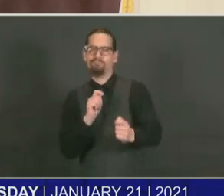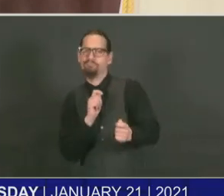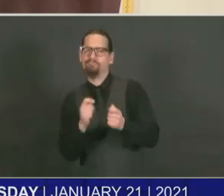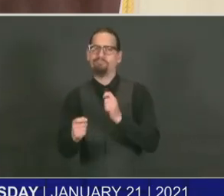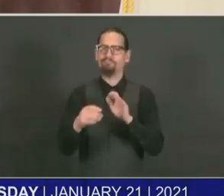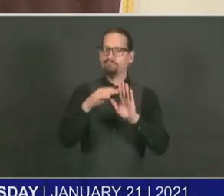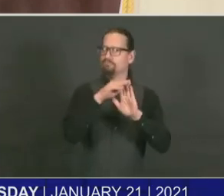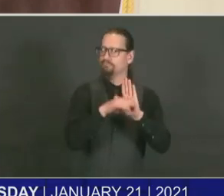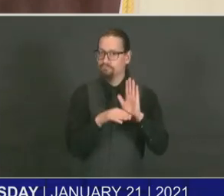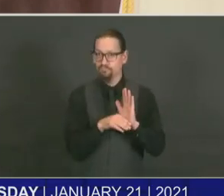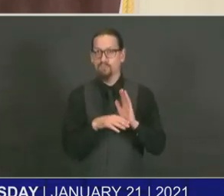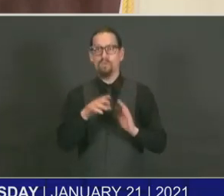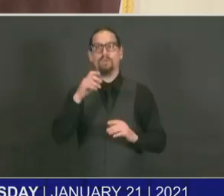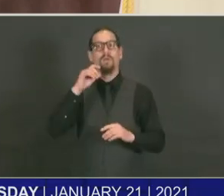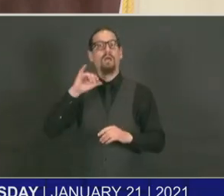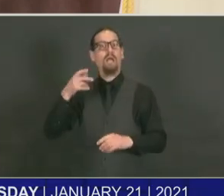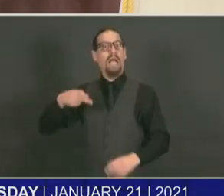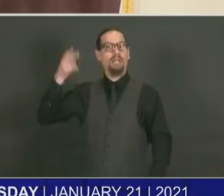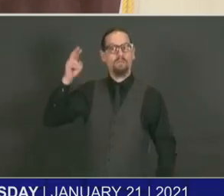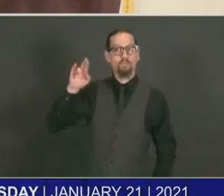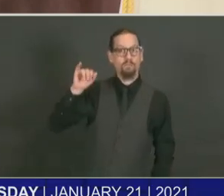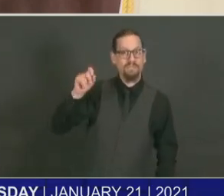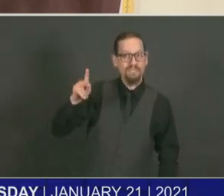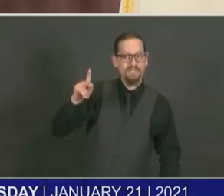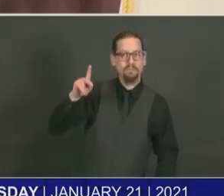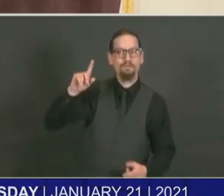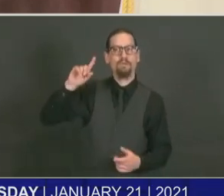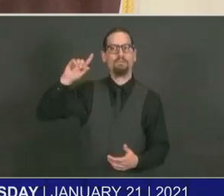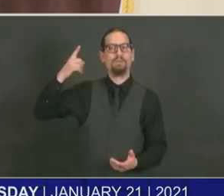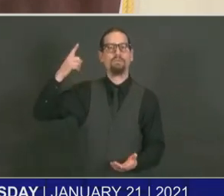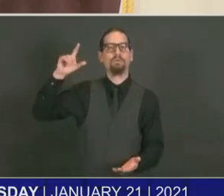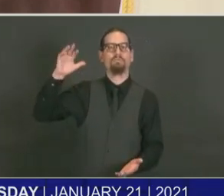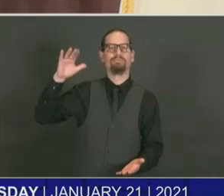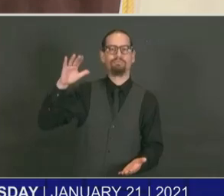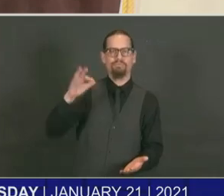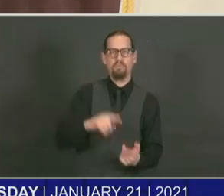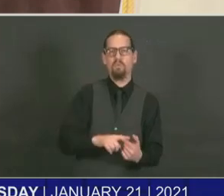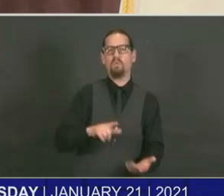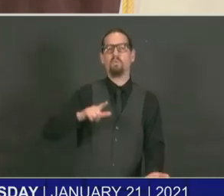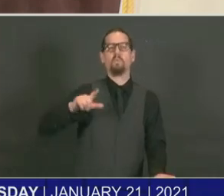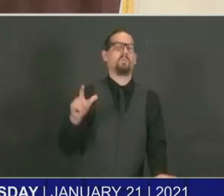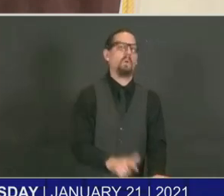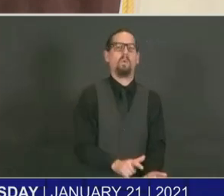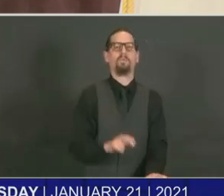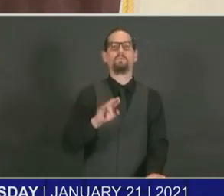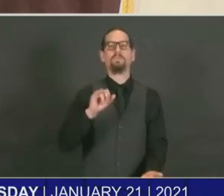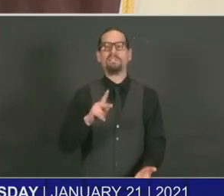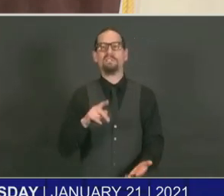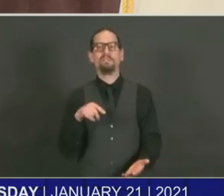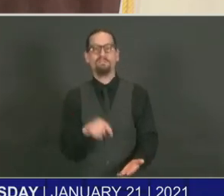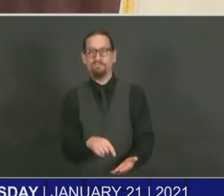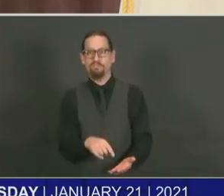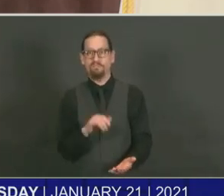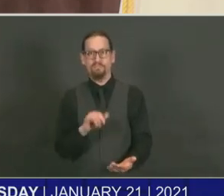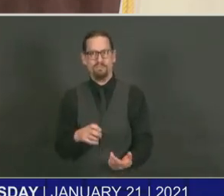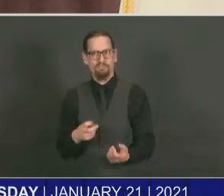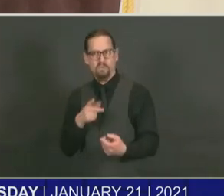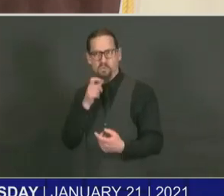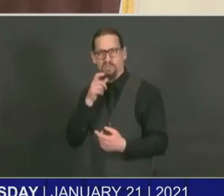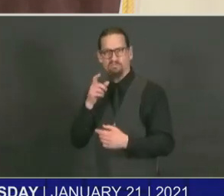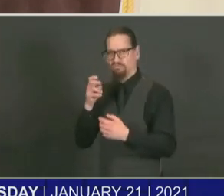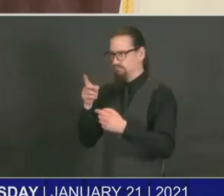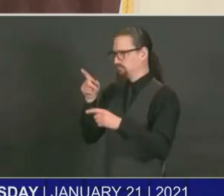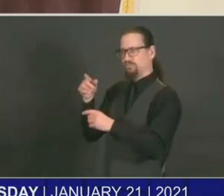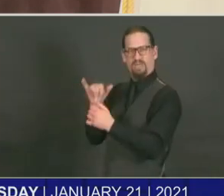who are helping the hospital function but aren't having the same patient interaction as some of our